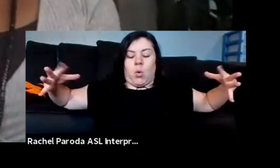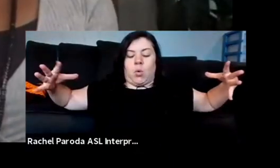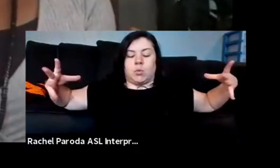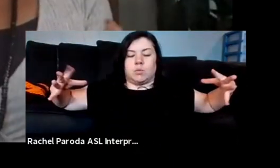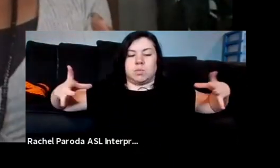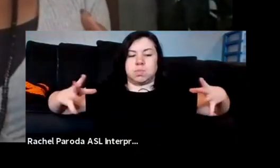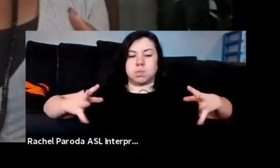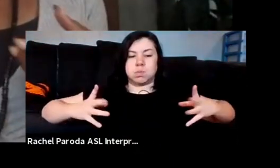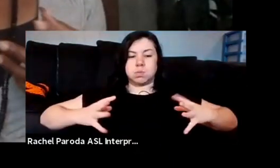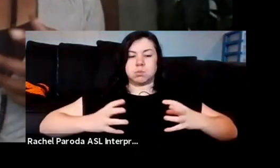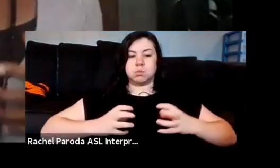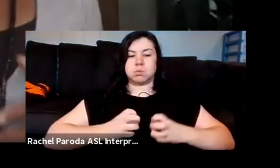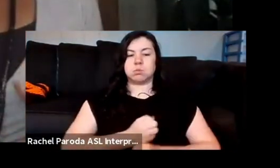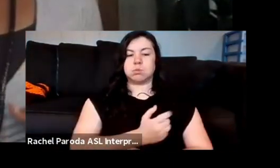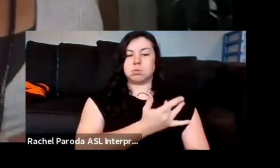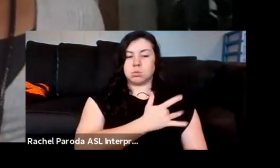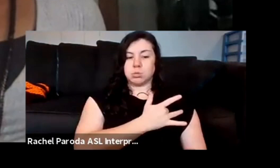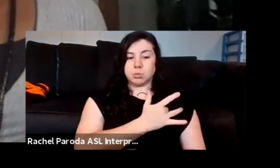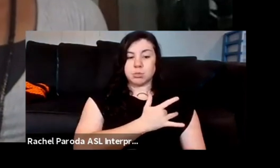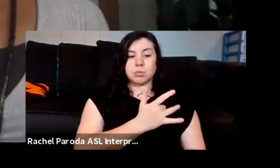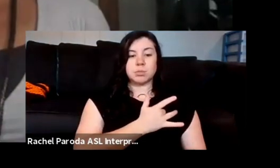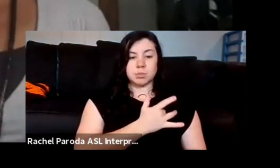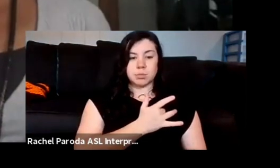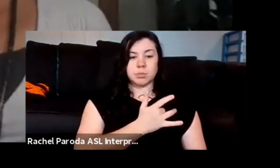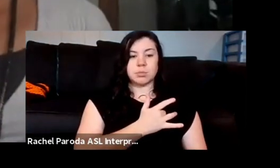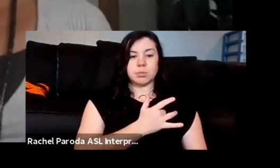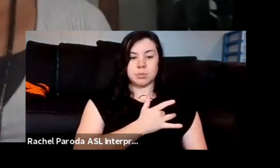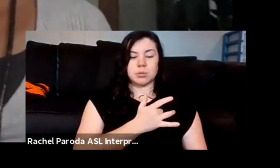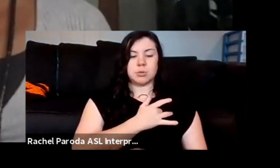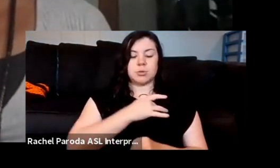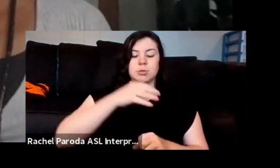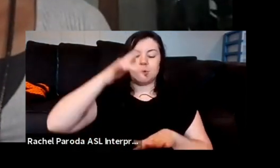Exhale, back into the heart, through the body, grounding through the feet.